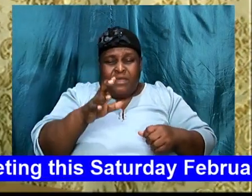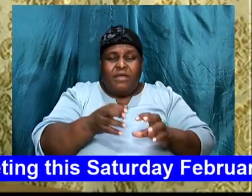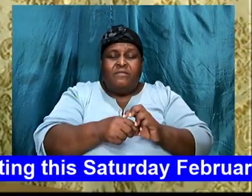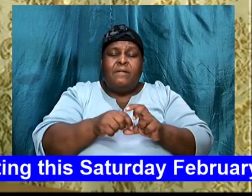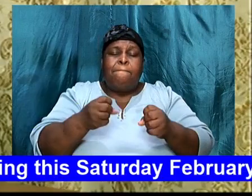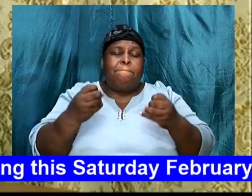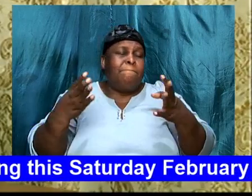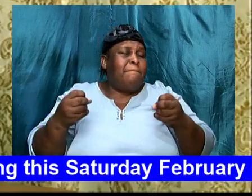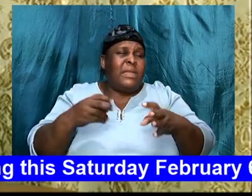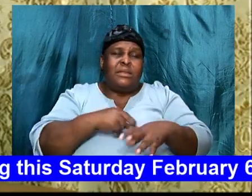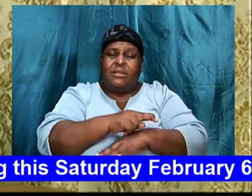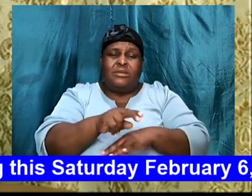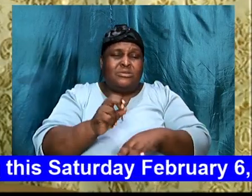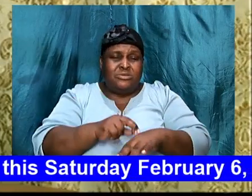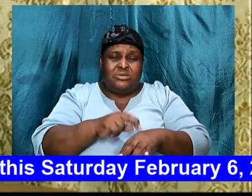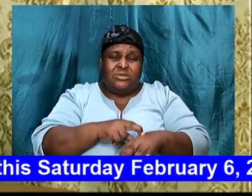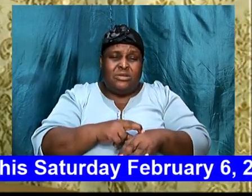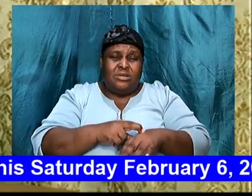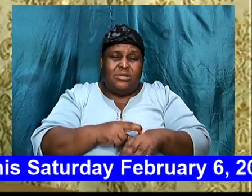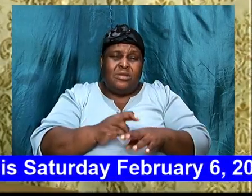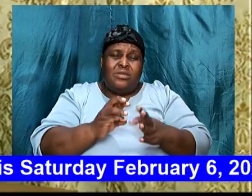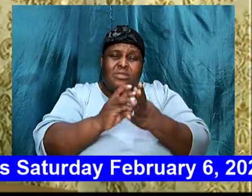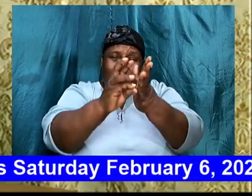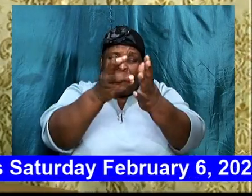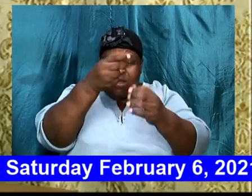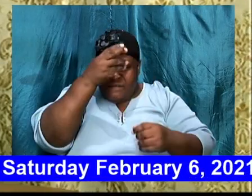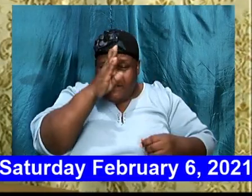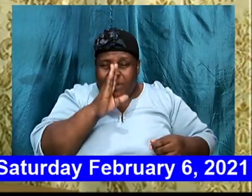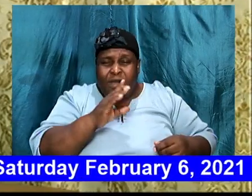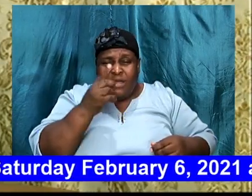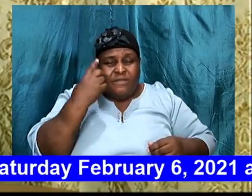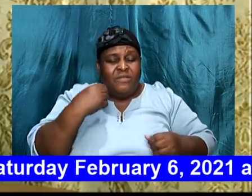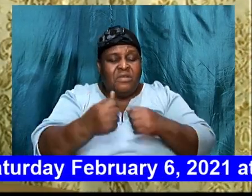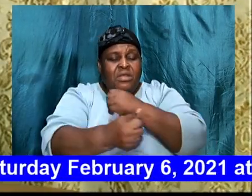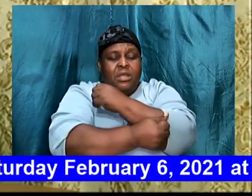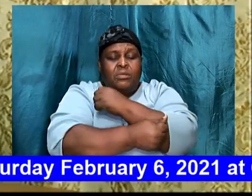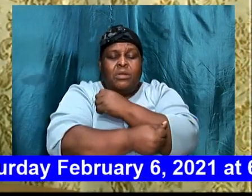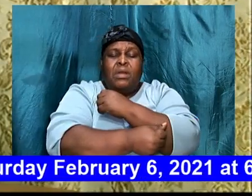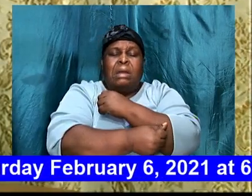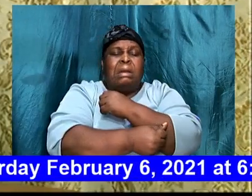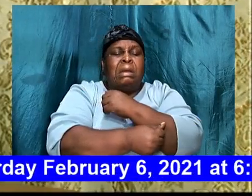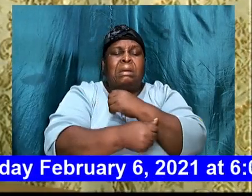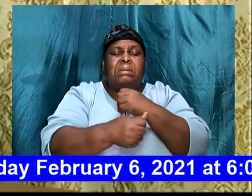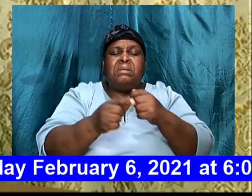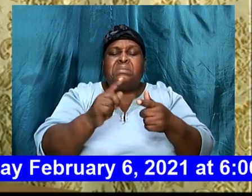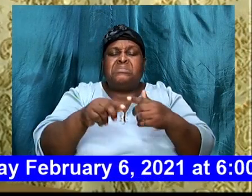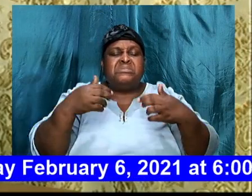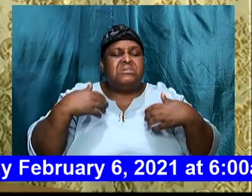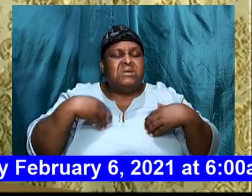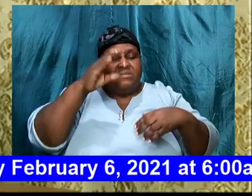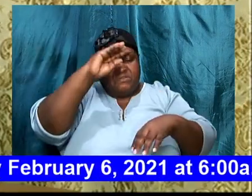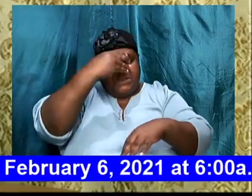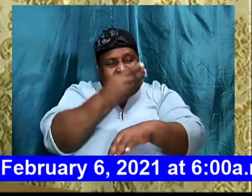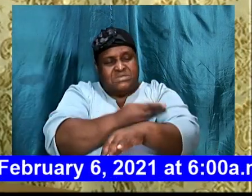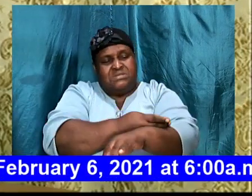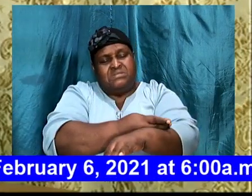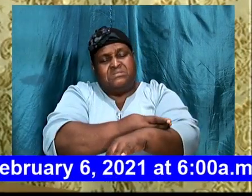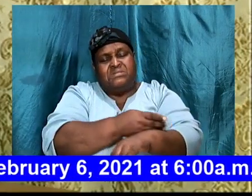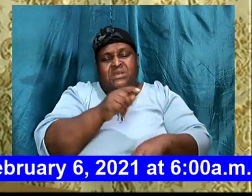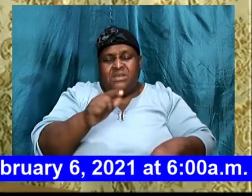to get a chance, to a son, a heir, and that this child would,